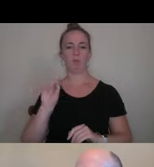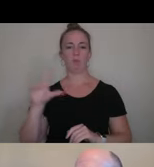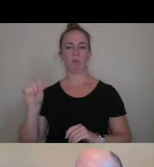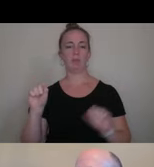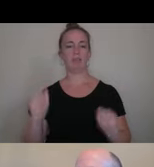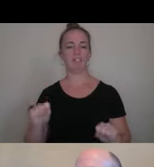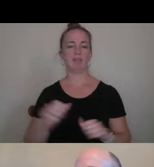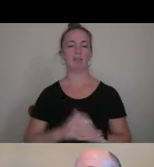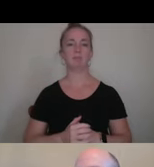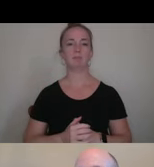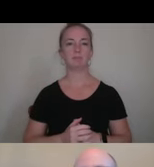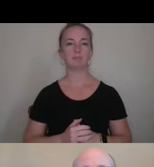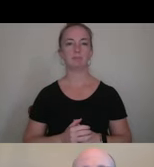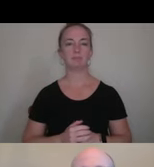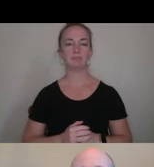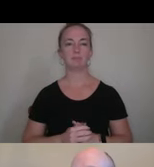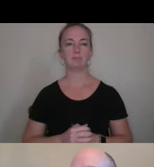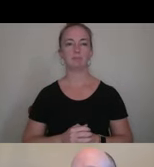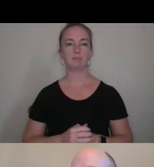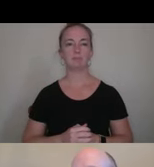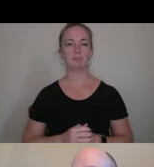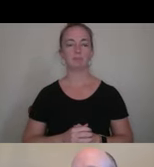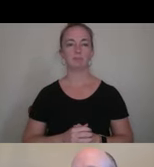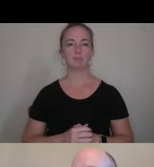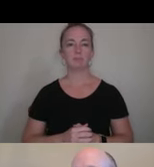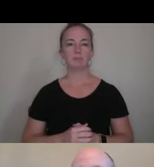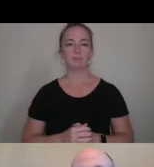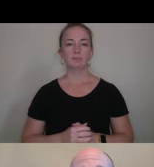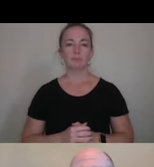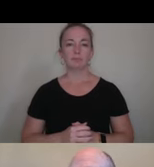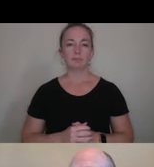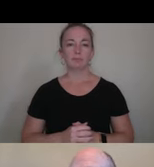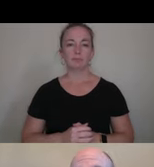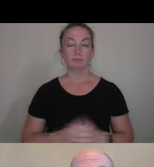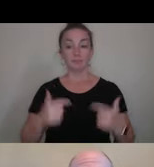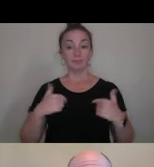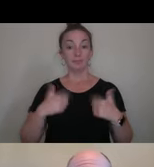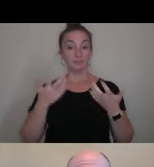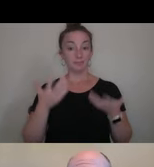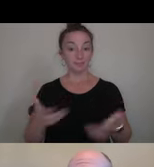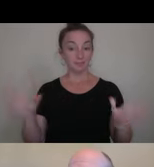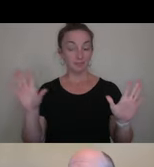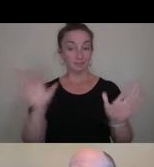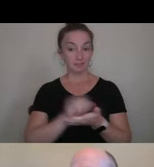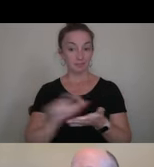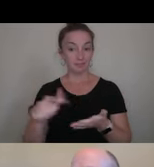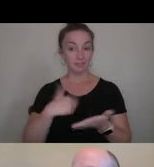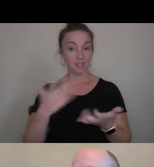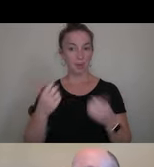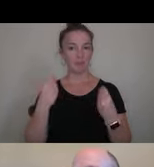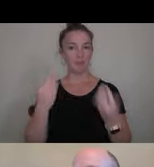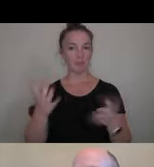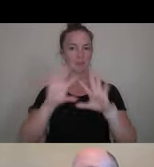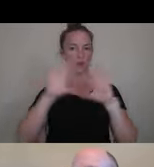by clicking on those links. Uh, and I, and that's, that's all. I just want to give you an overview of those